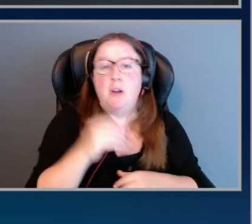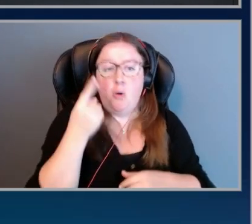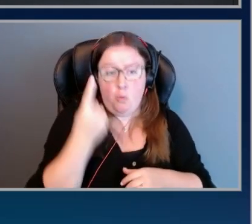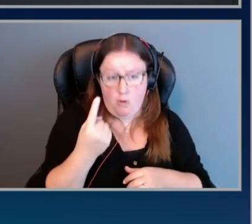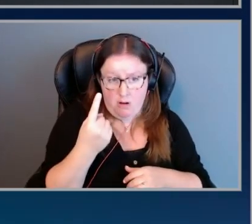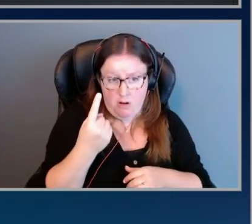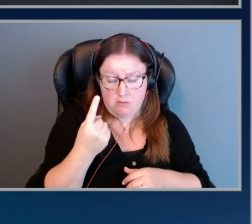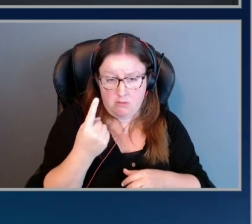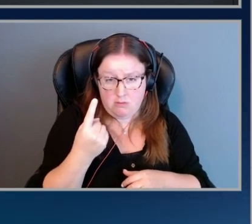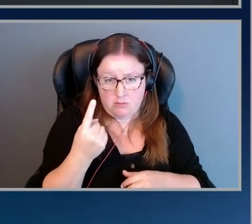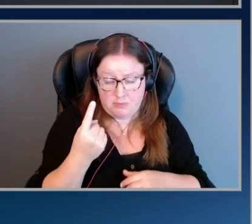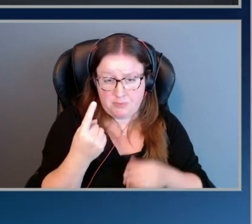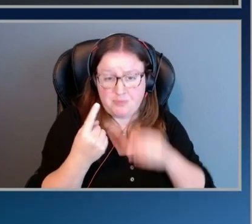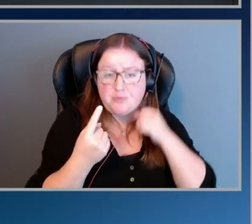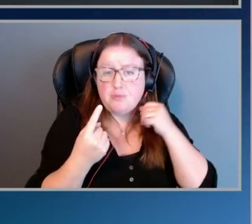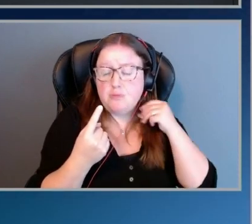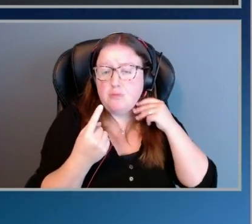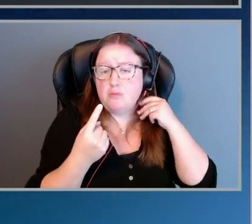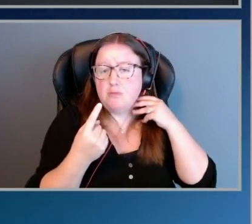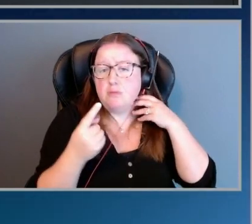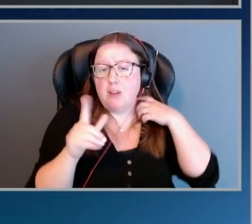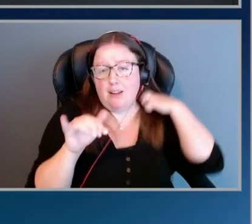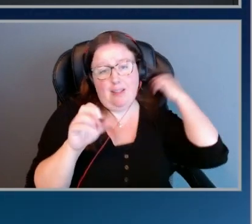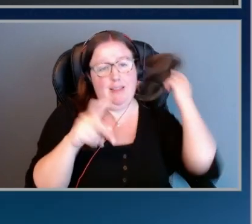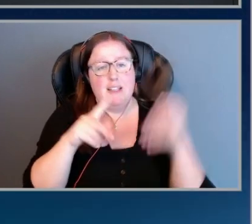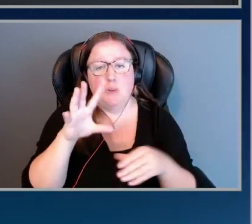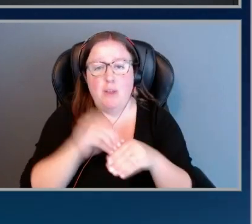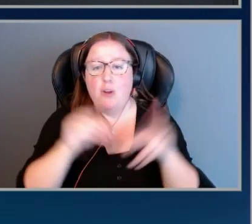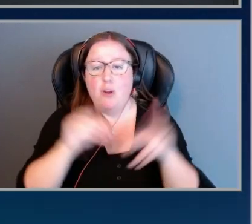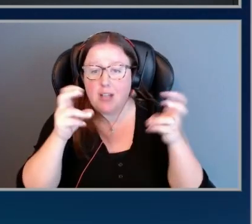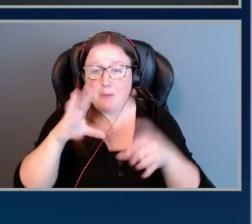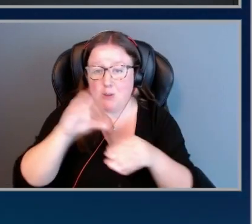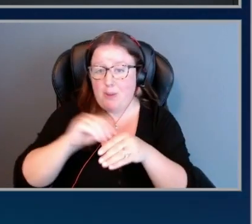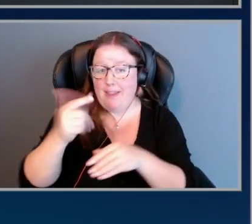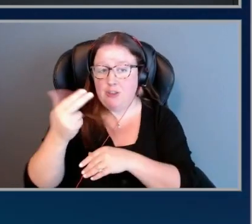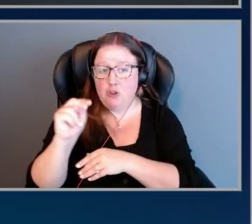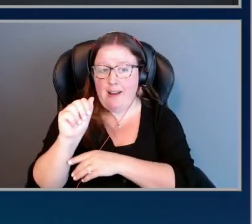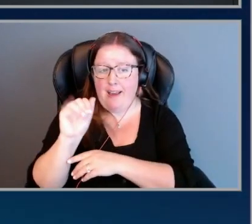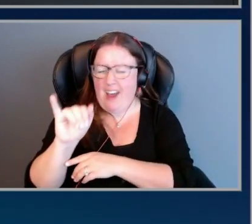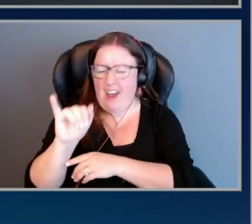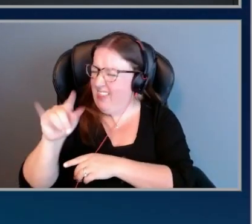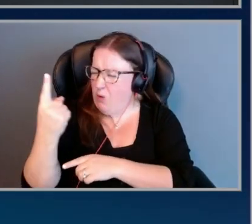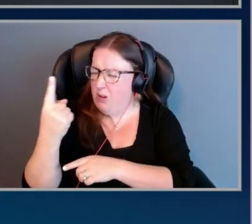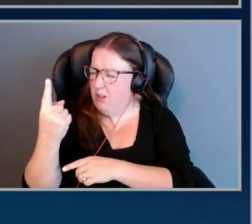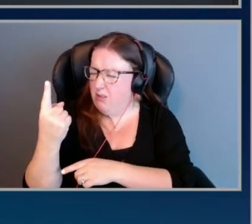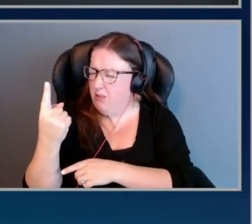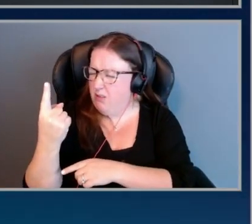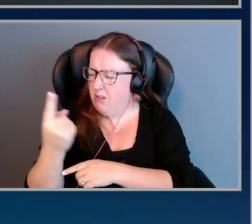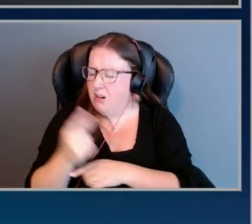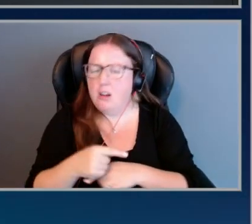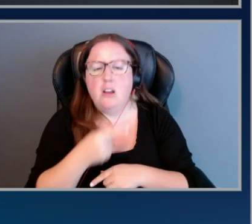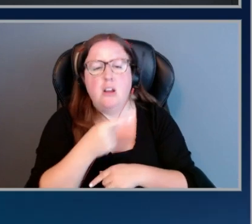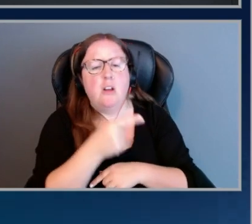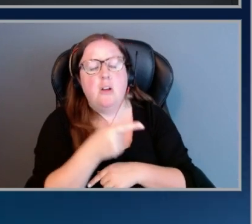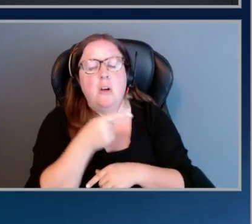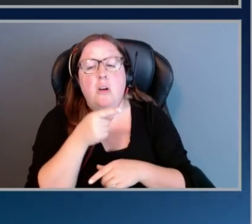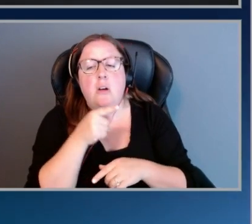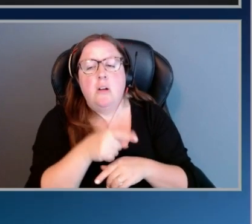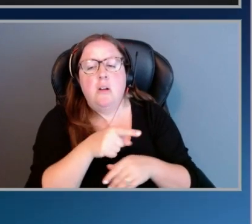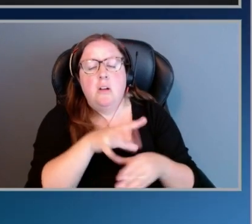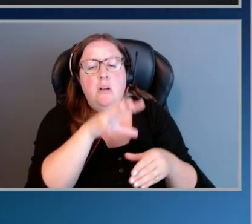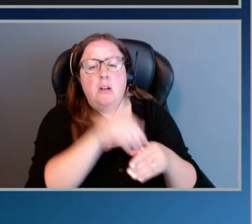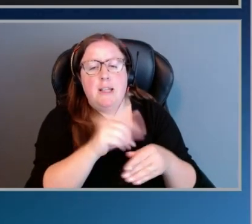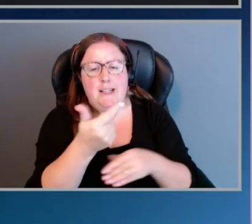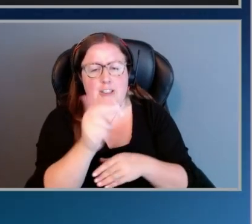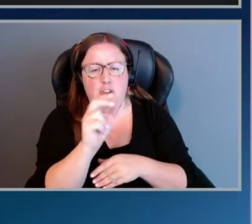links within or those topics within the generative AI learning plan. What was that one? We went into a generative